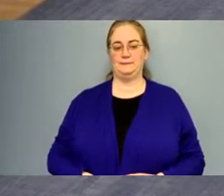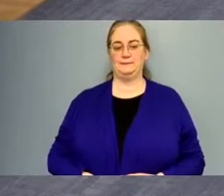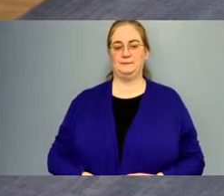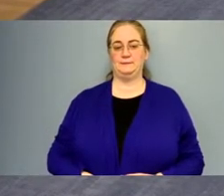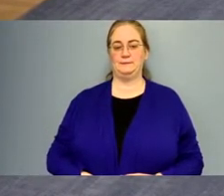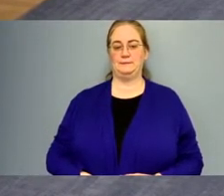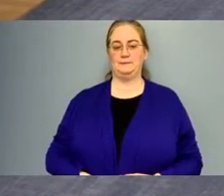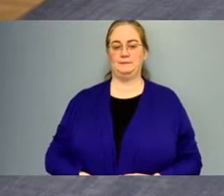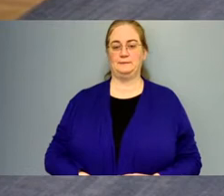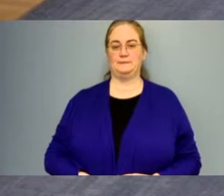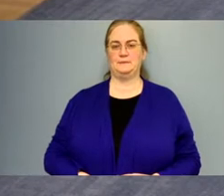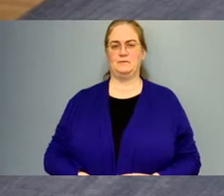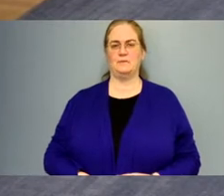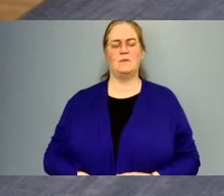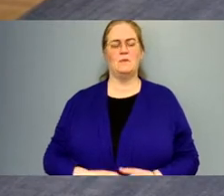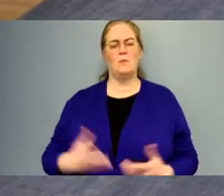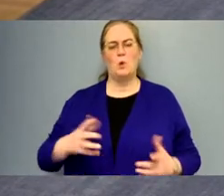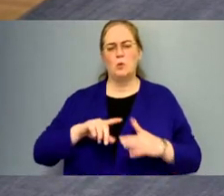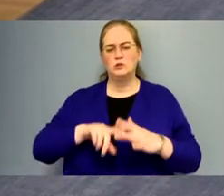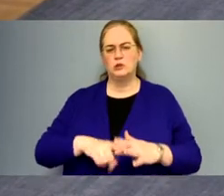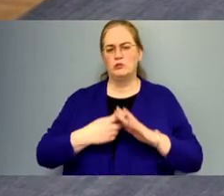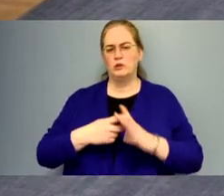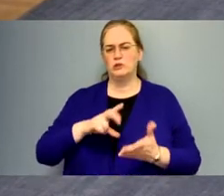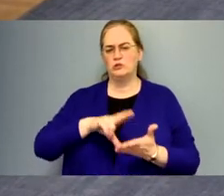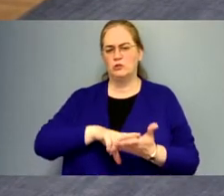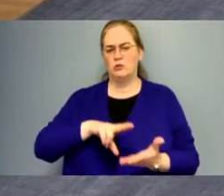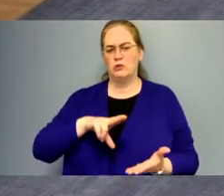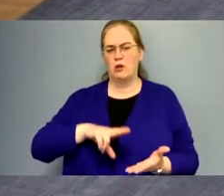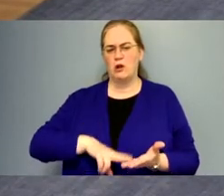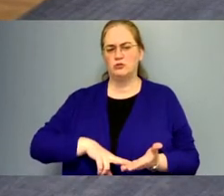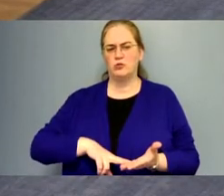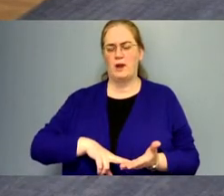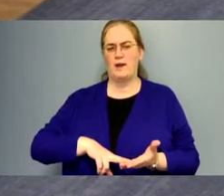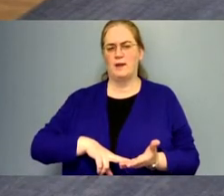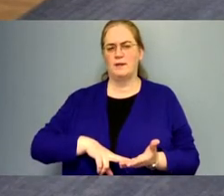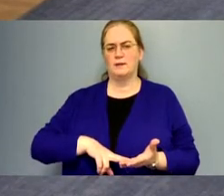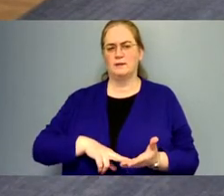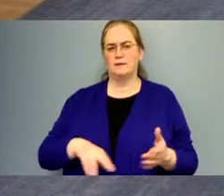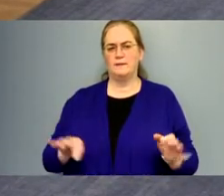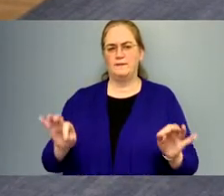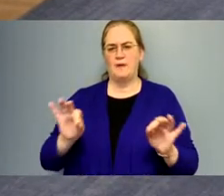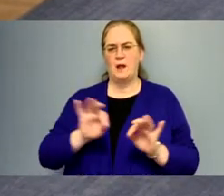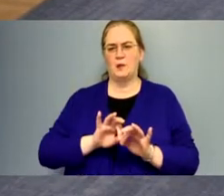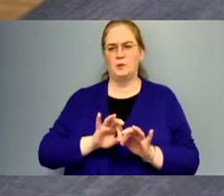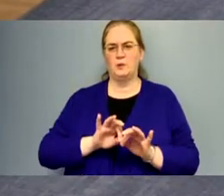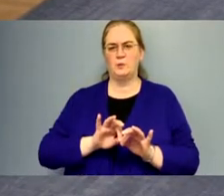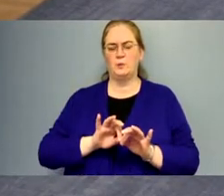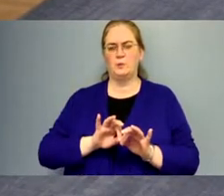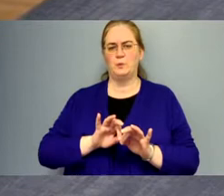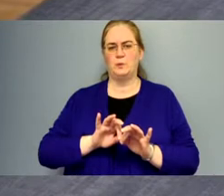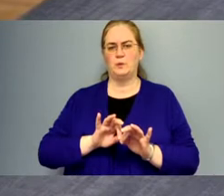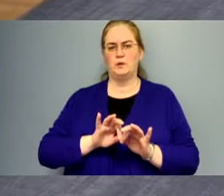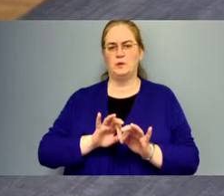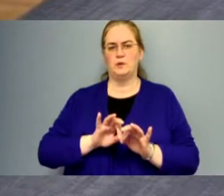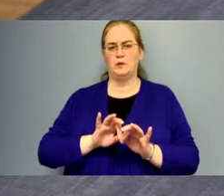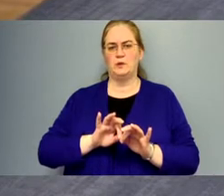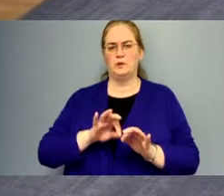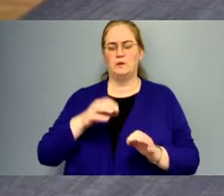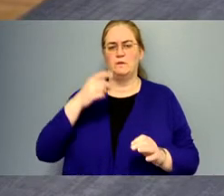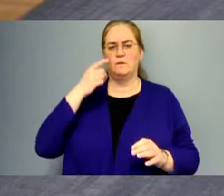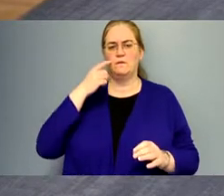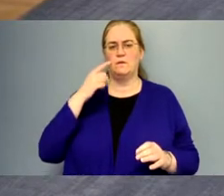what was the original contract, um, value, um, for